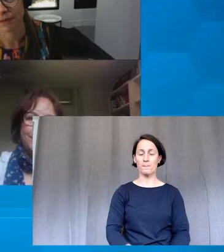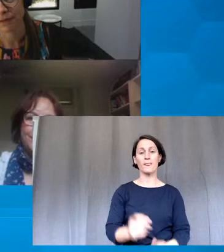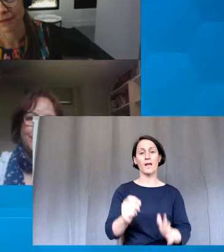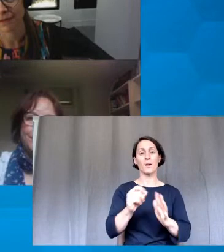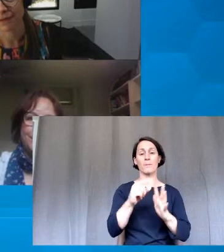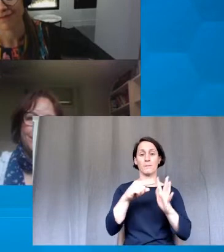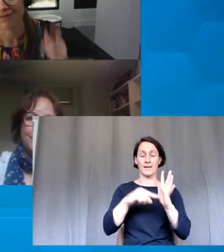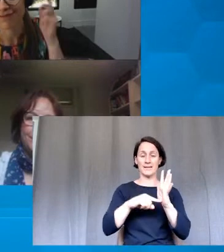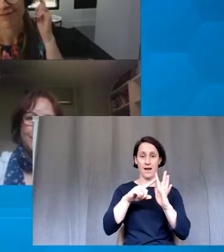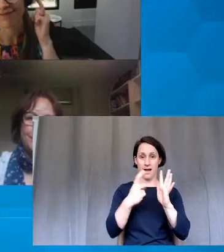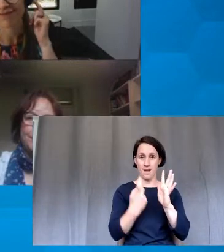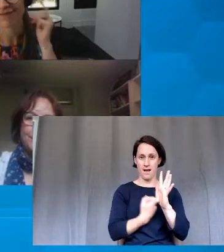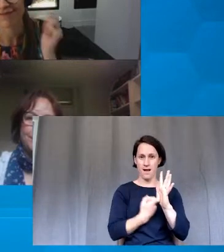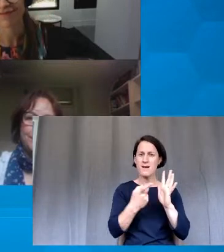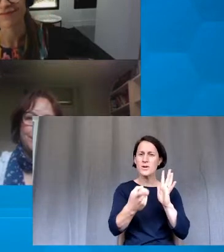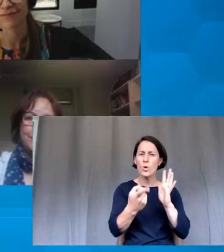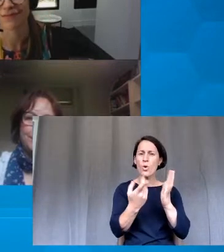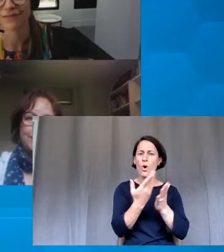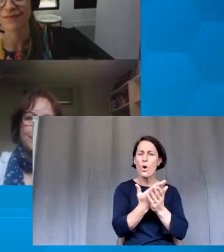you're mute.